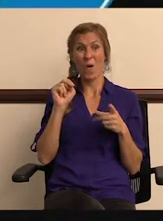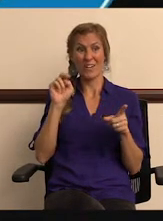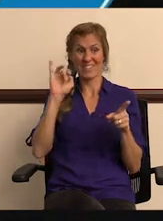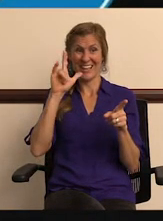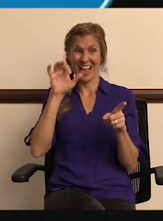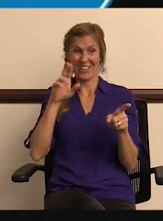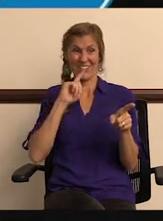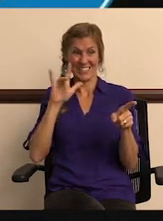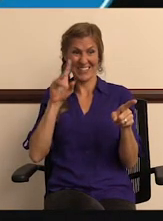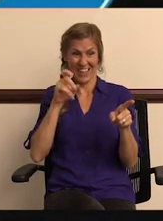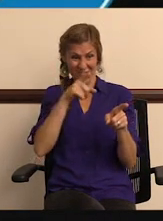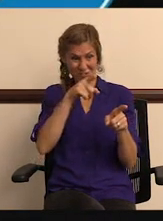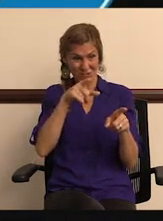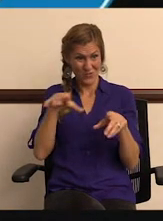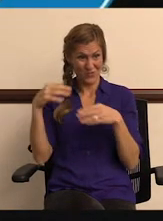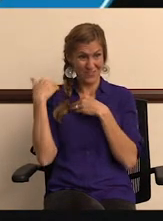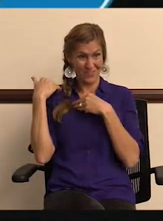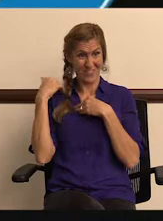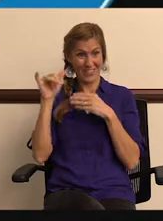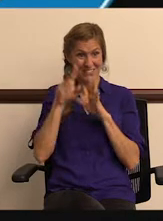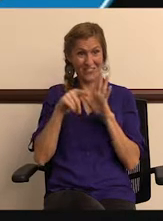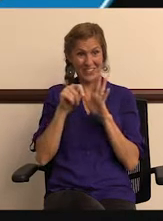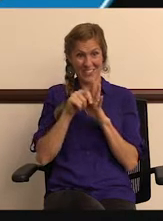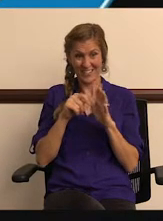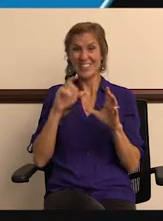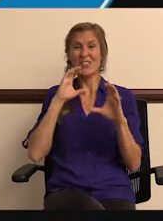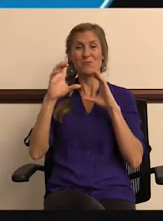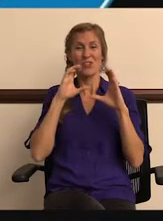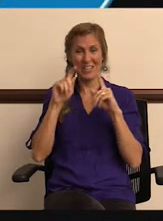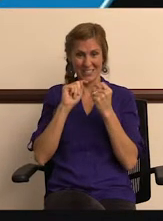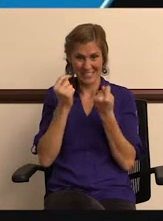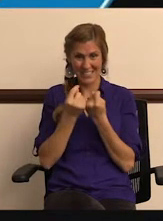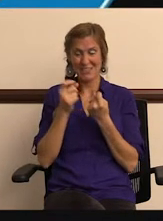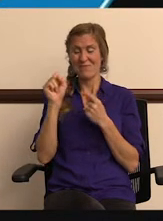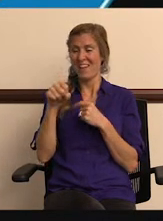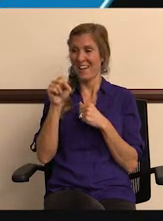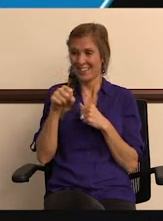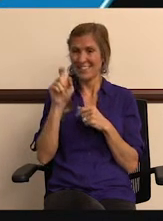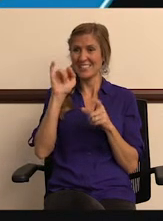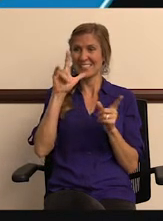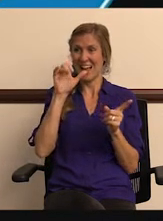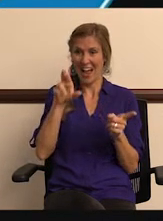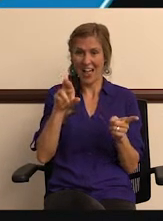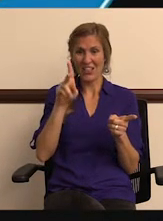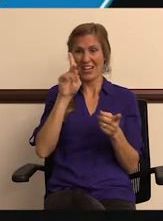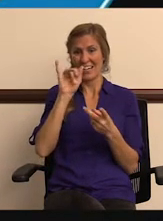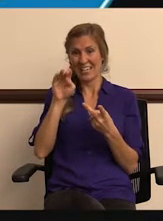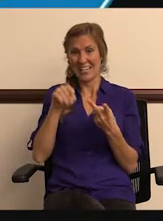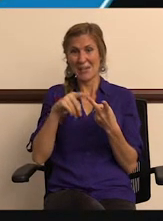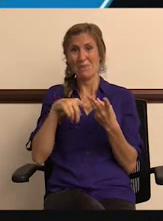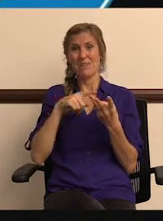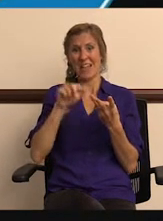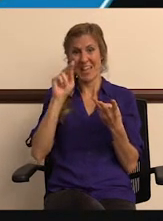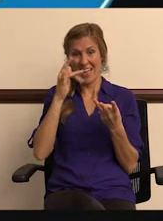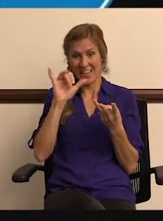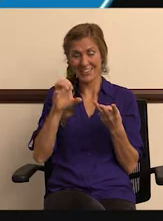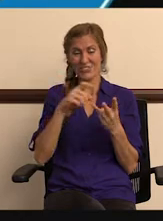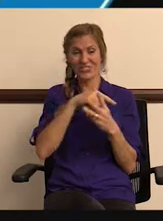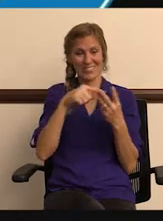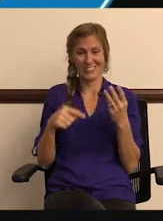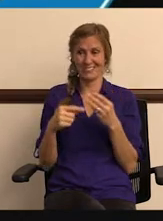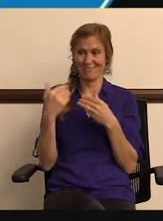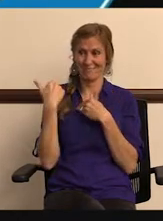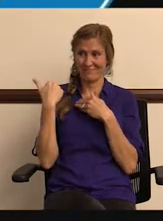Tyler, who's hiding there in the audience. Didn't you take charge of this video? And the team. So that was Tyler, Kim, and